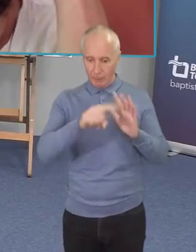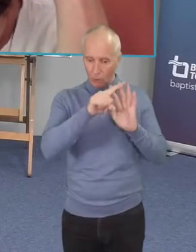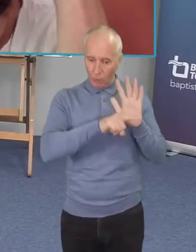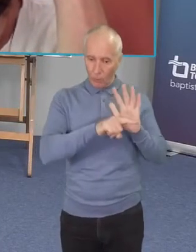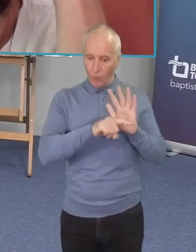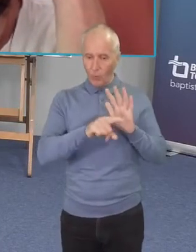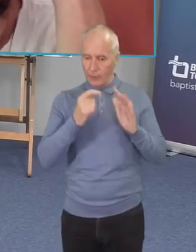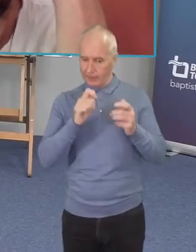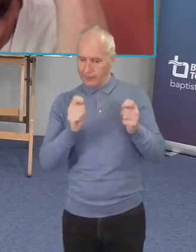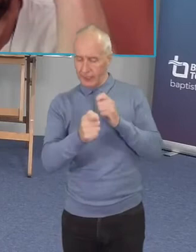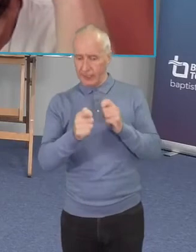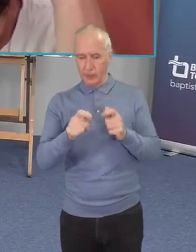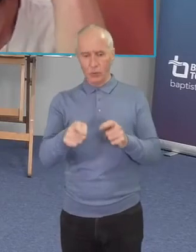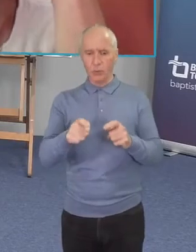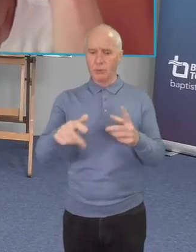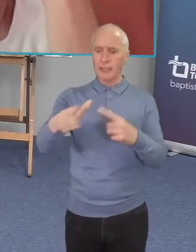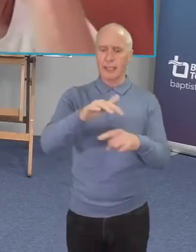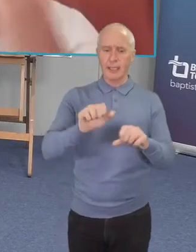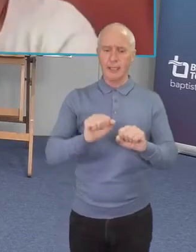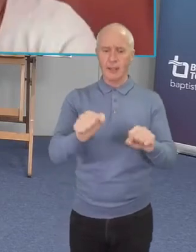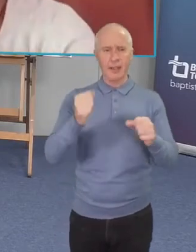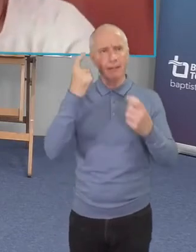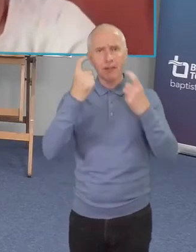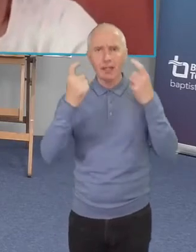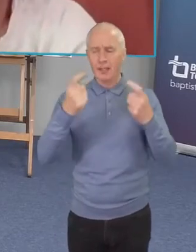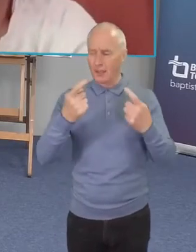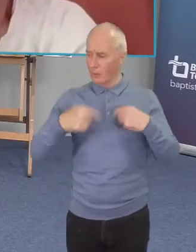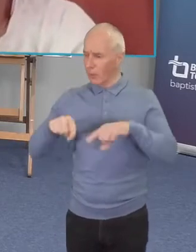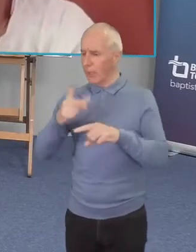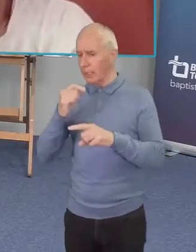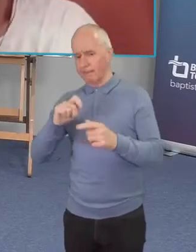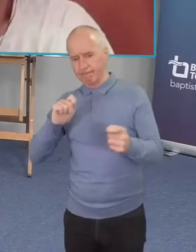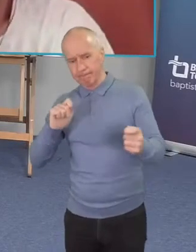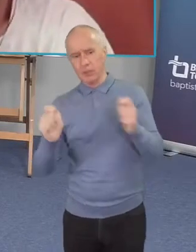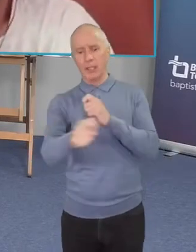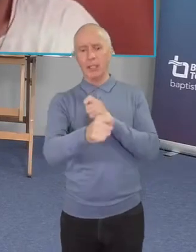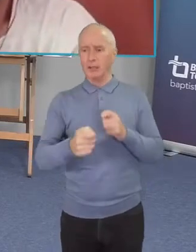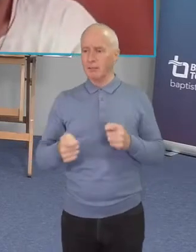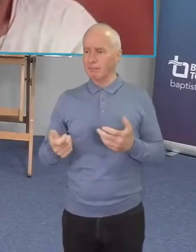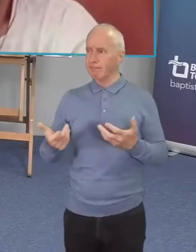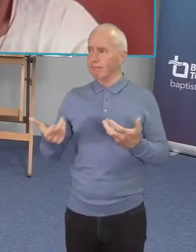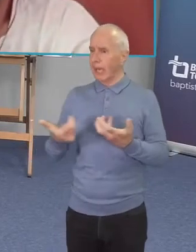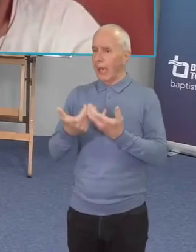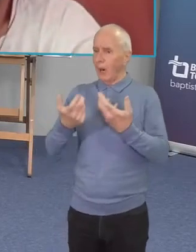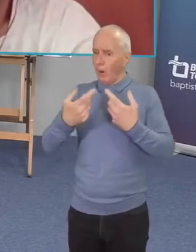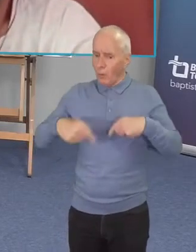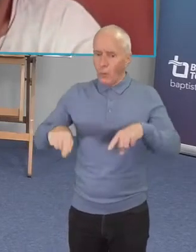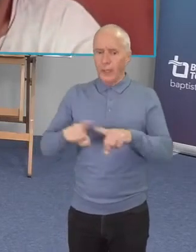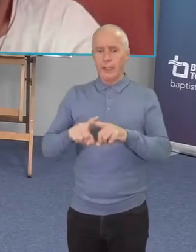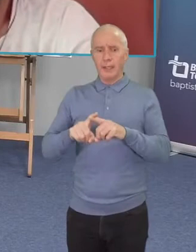thinking and we've got a question from neil saying how can we protest well